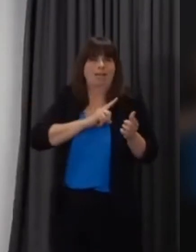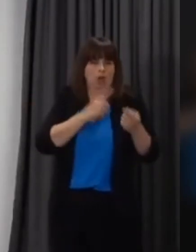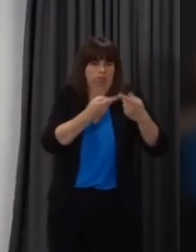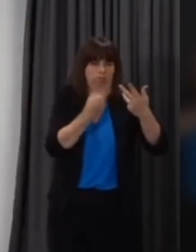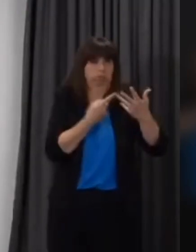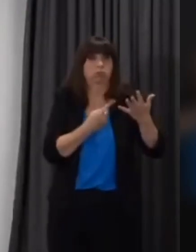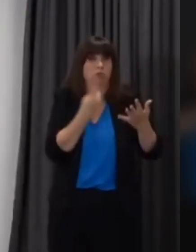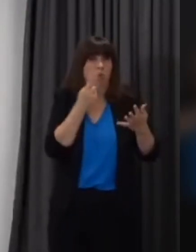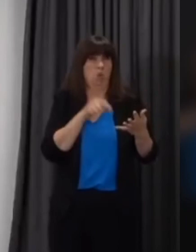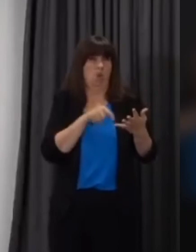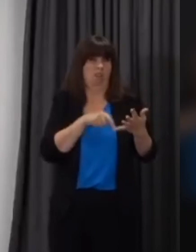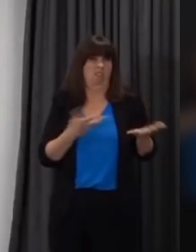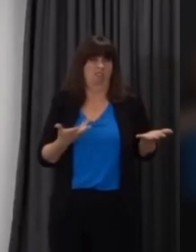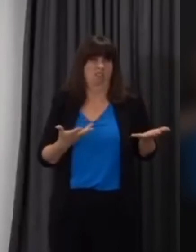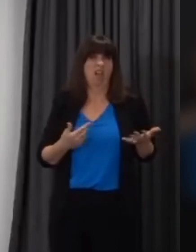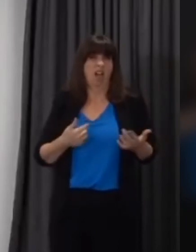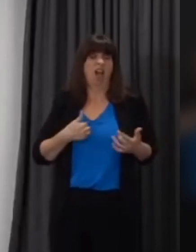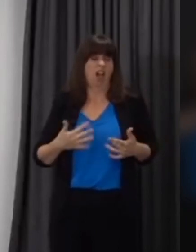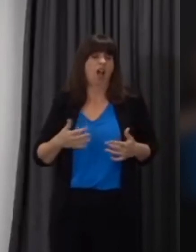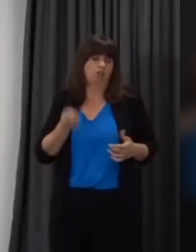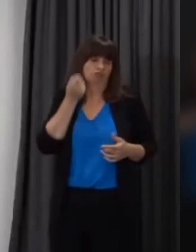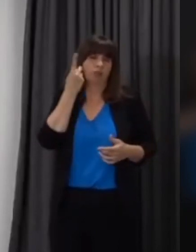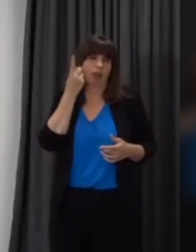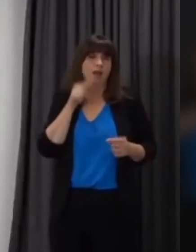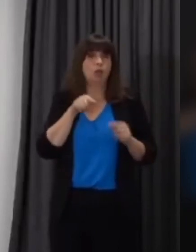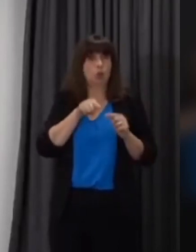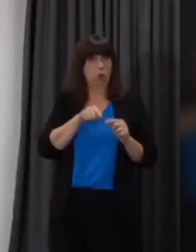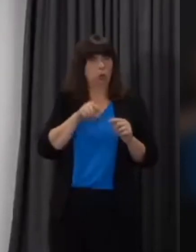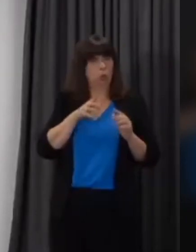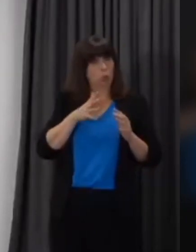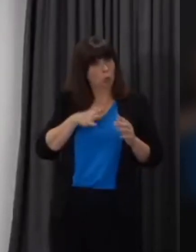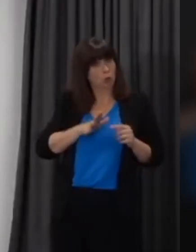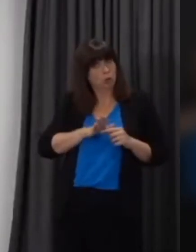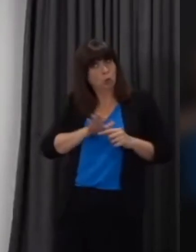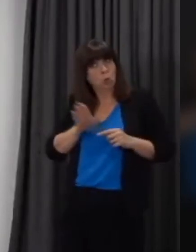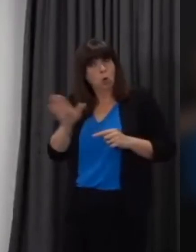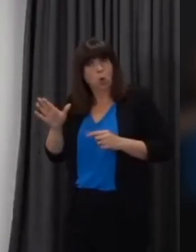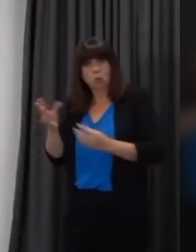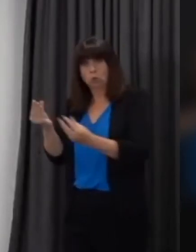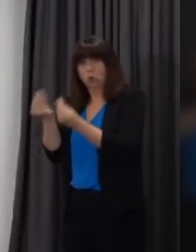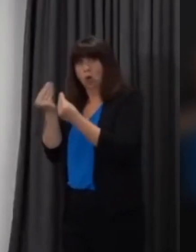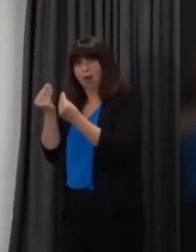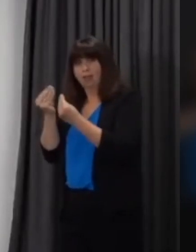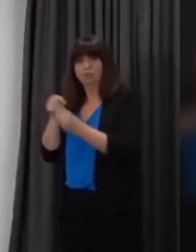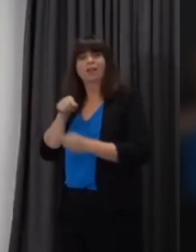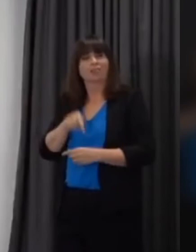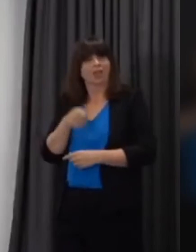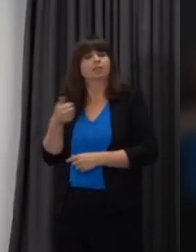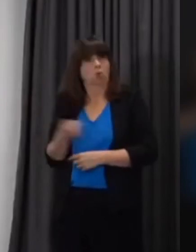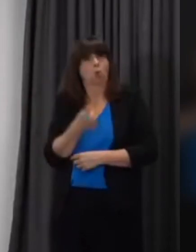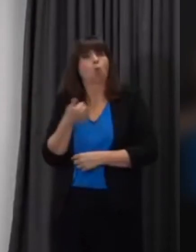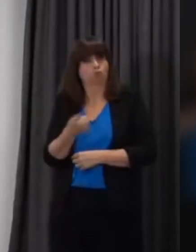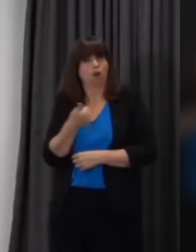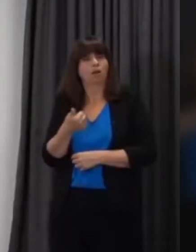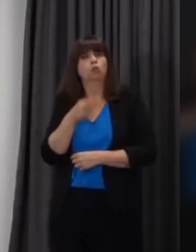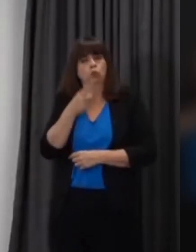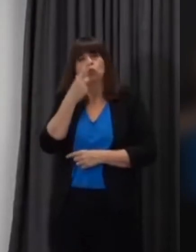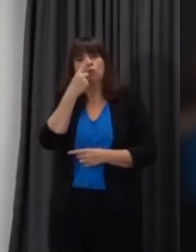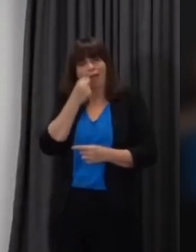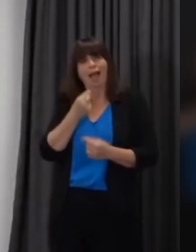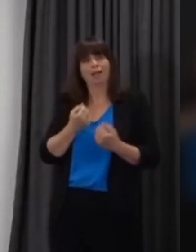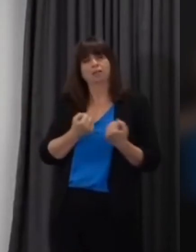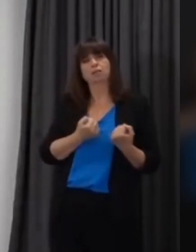your home and i would recognize that traveling to a place of education would be a reasonable uh excuse